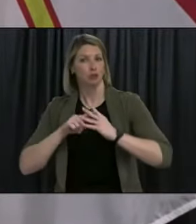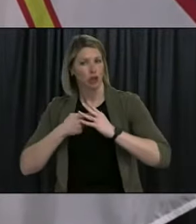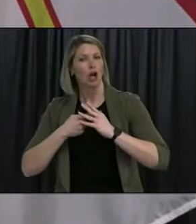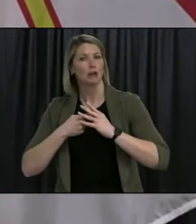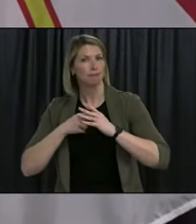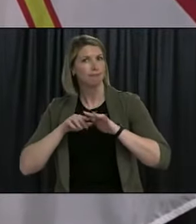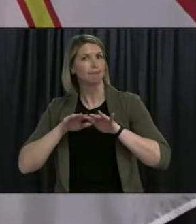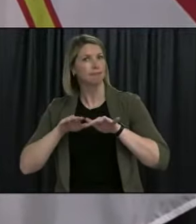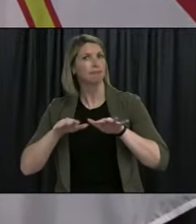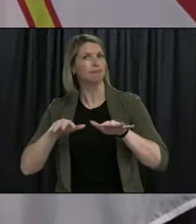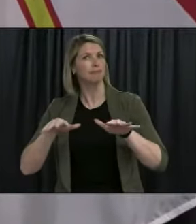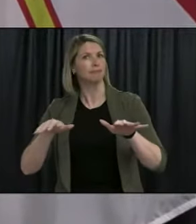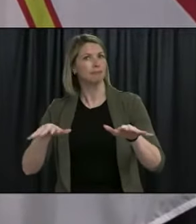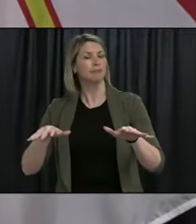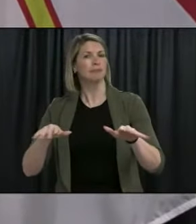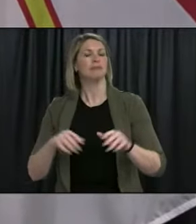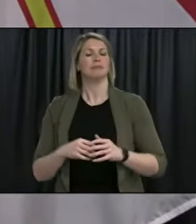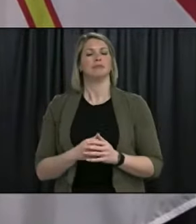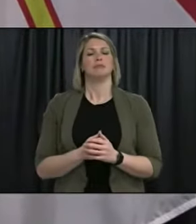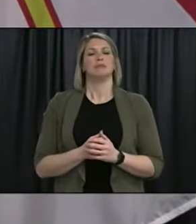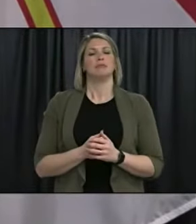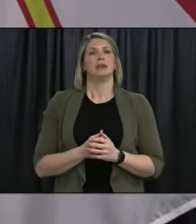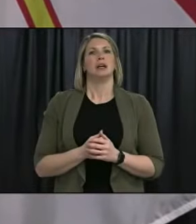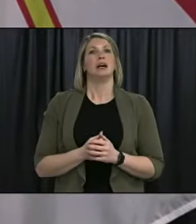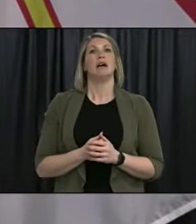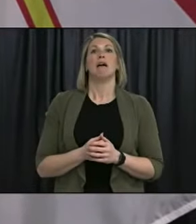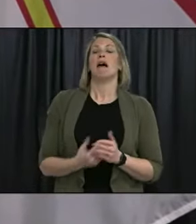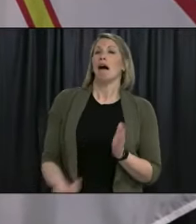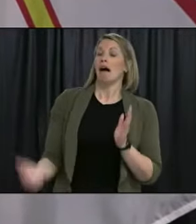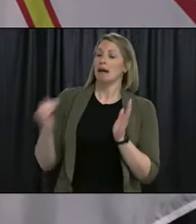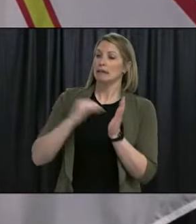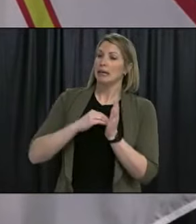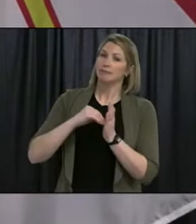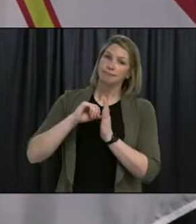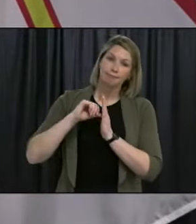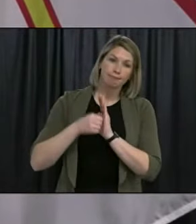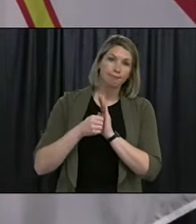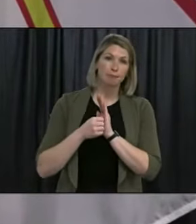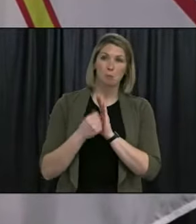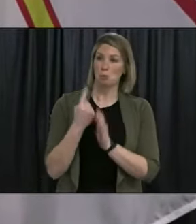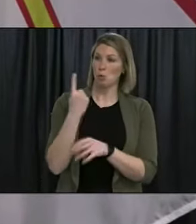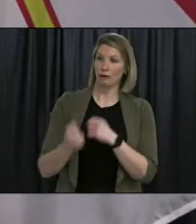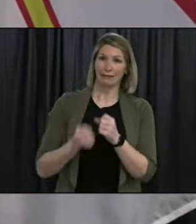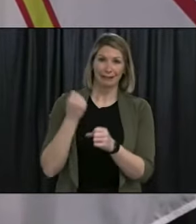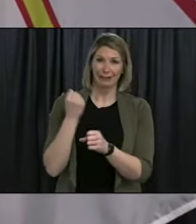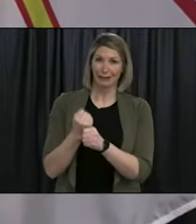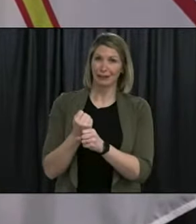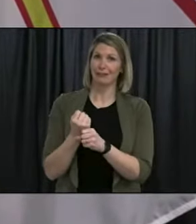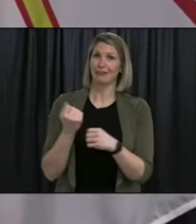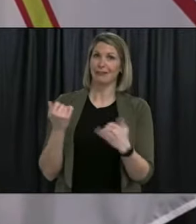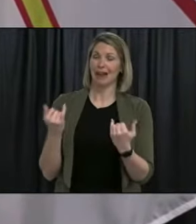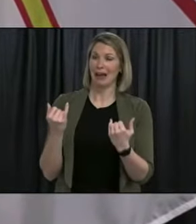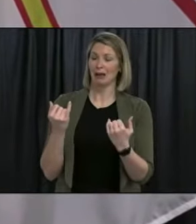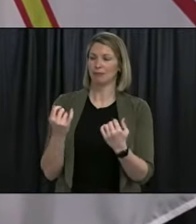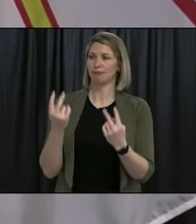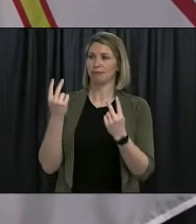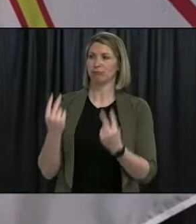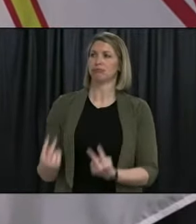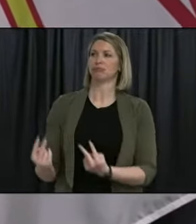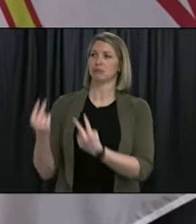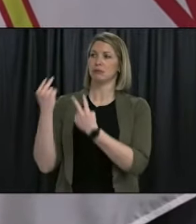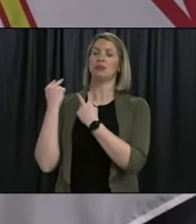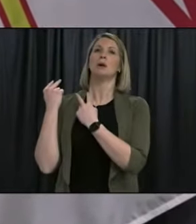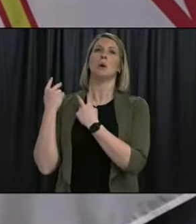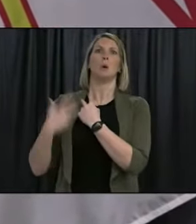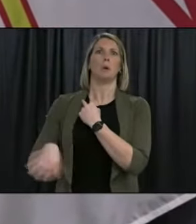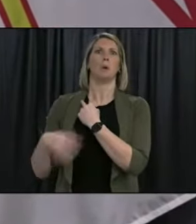again, from everything we've learned in the last year about COVID-19 and with the recent outbreak that brought us back to Alert Level 5, now is not